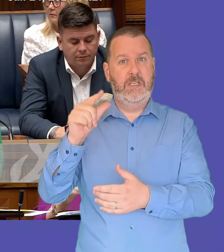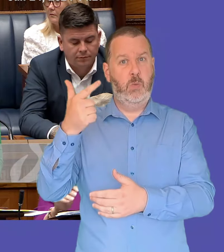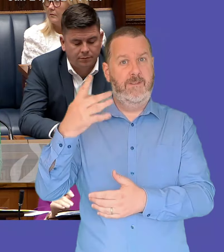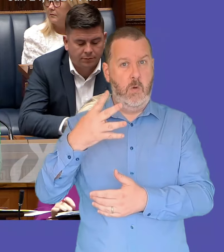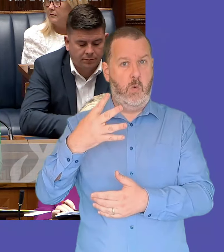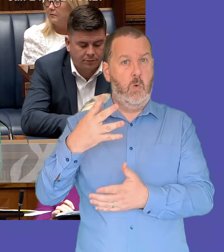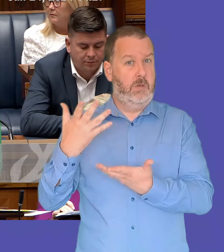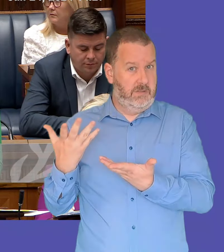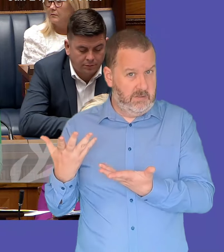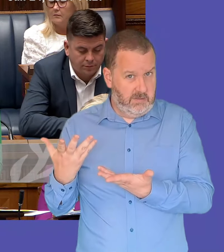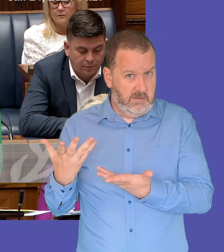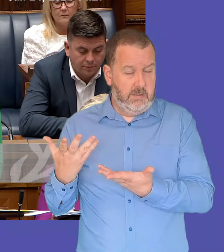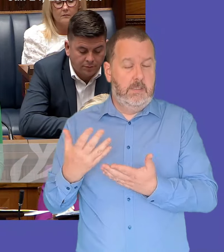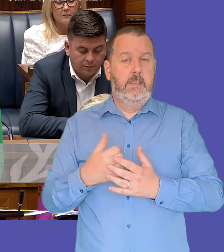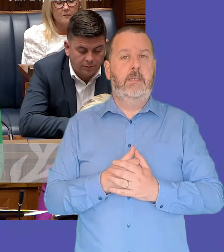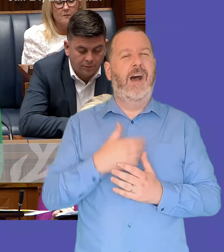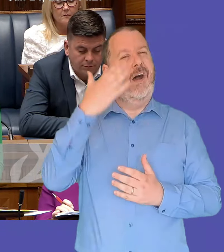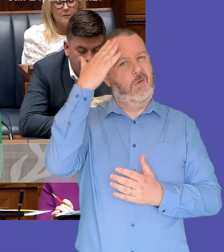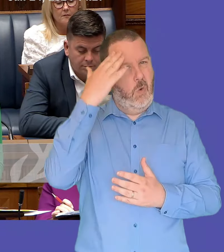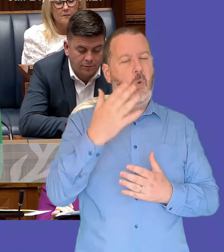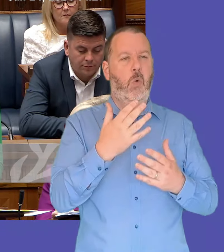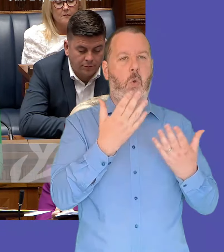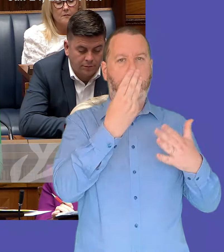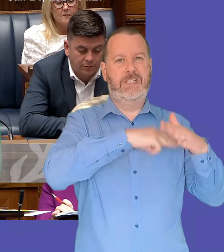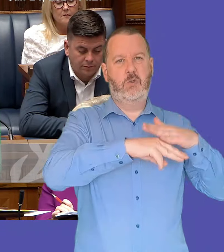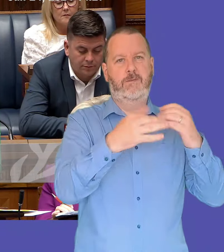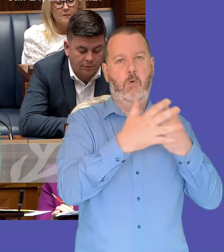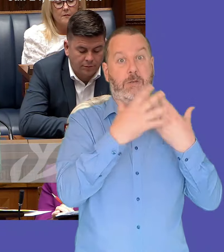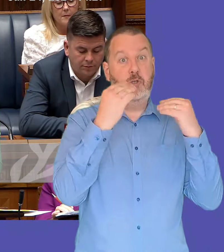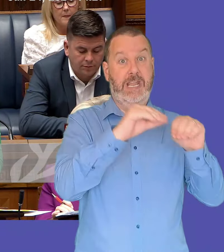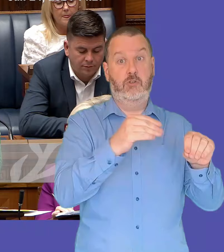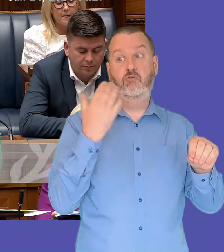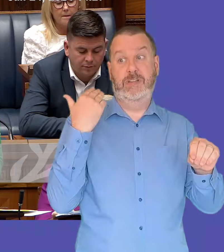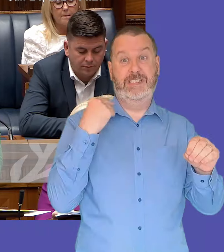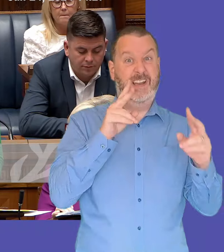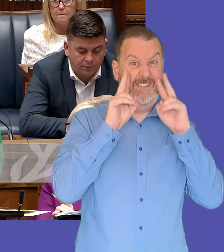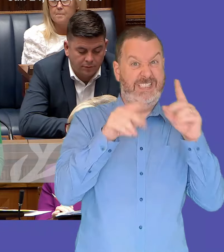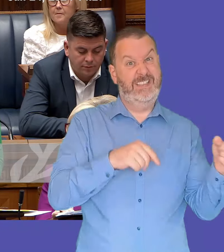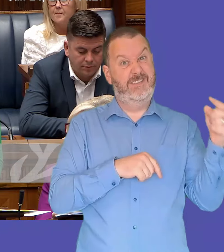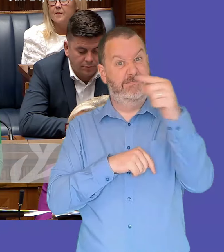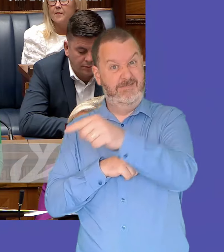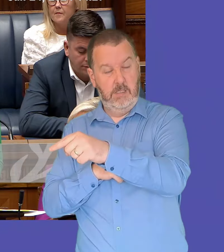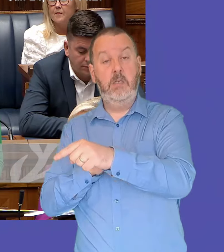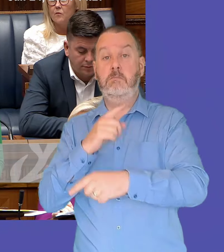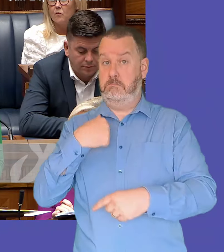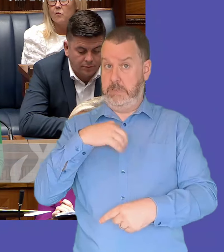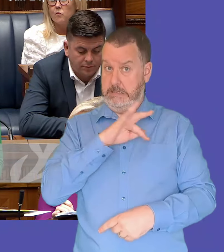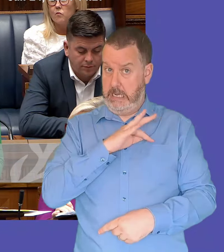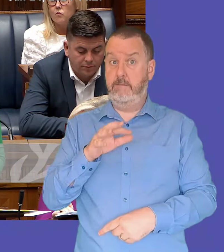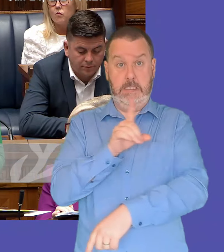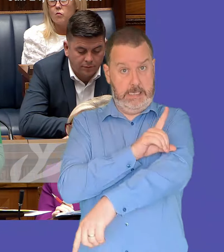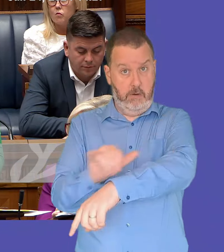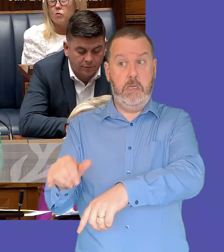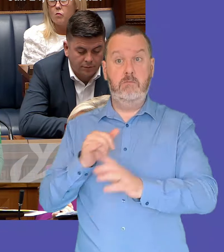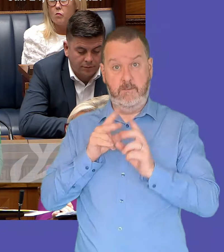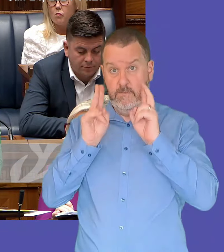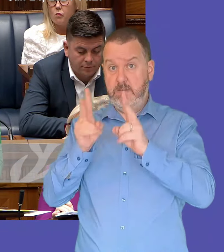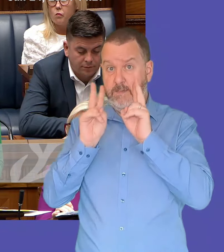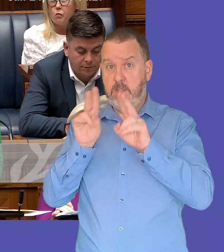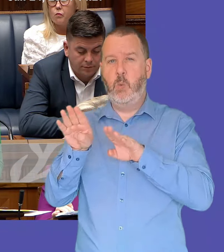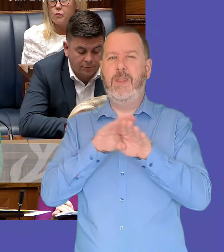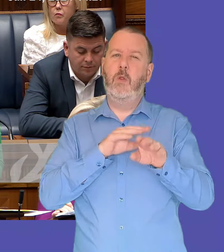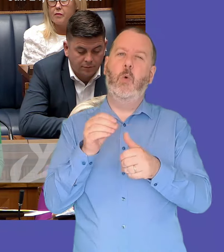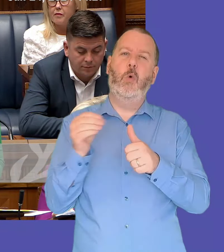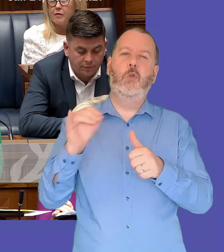that uh the minister of education has also visited the school recently i've been in dairy on a number of occasions along with junior minister